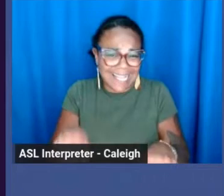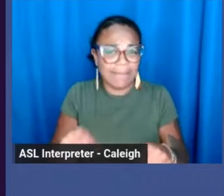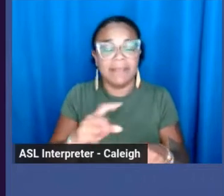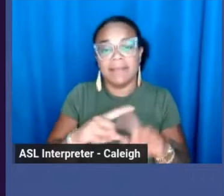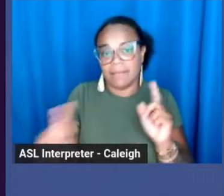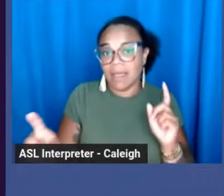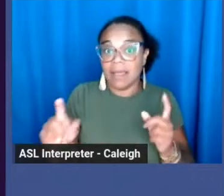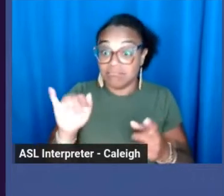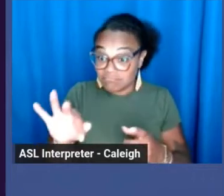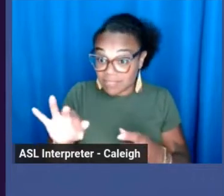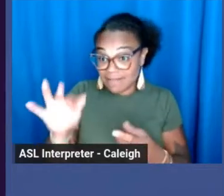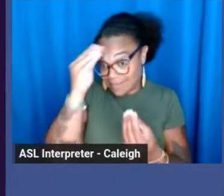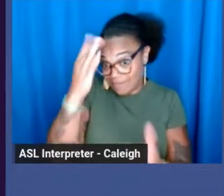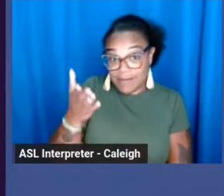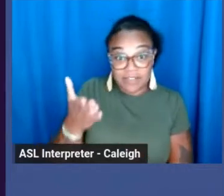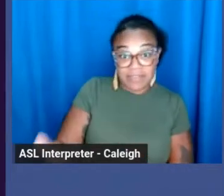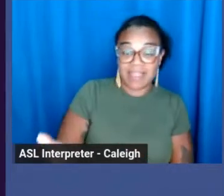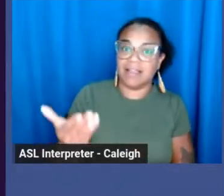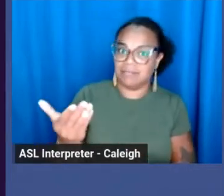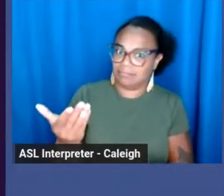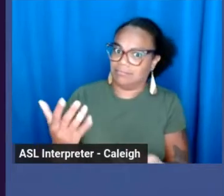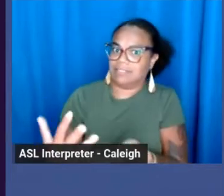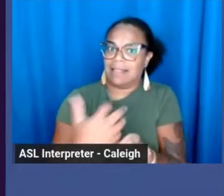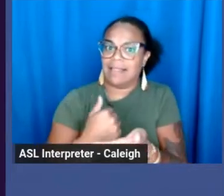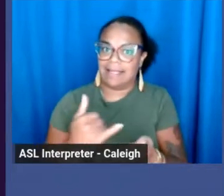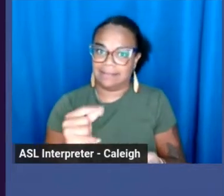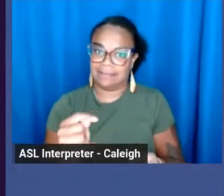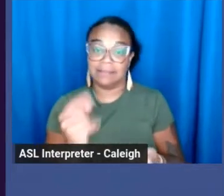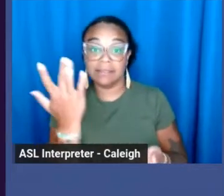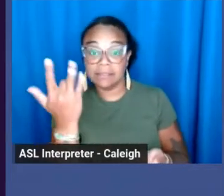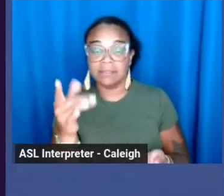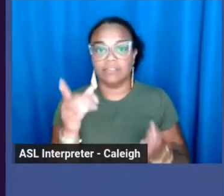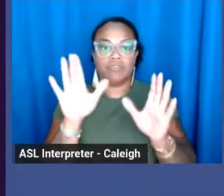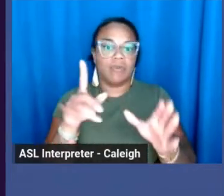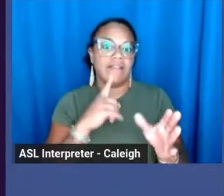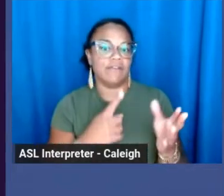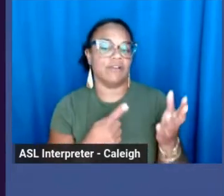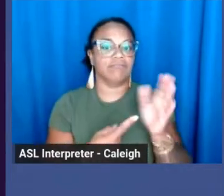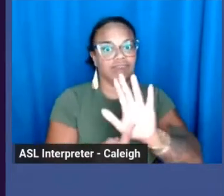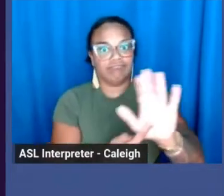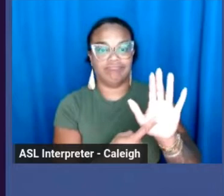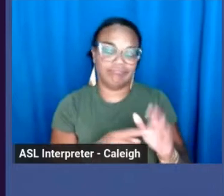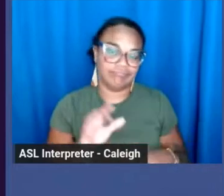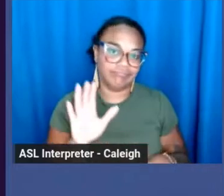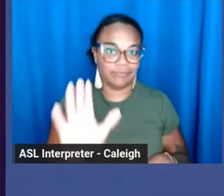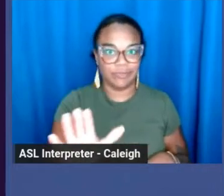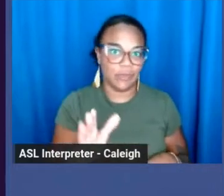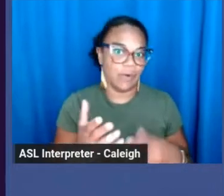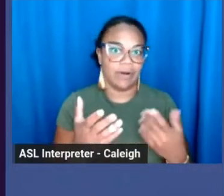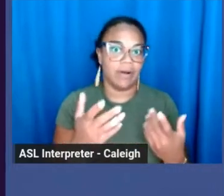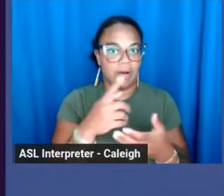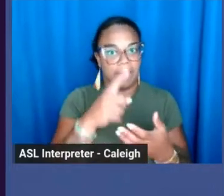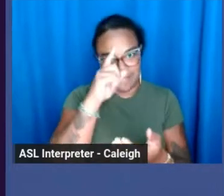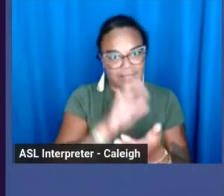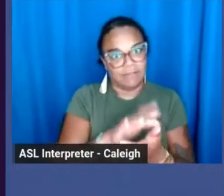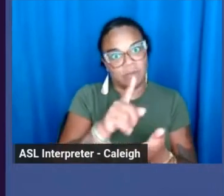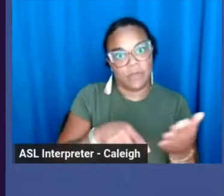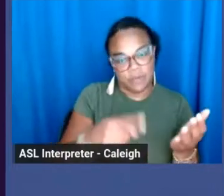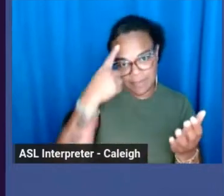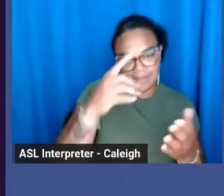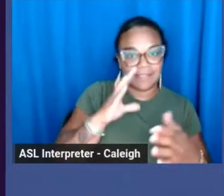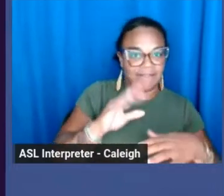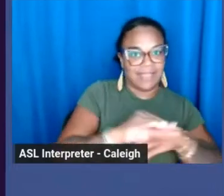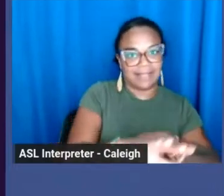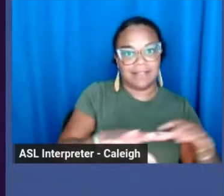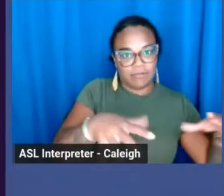for backing up your claims that illustrate, for example, gender and racial disparities in arrests. So